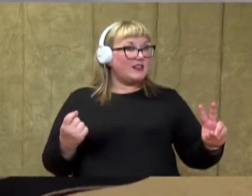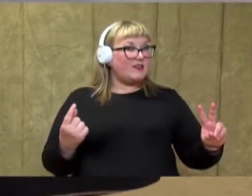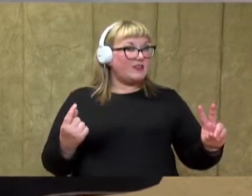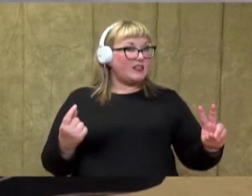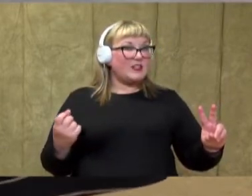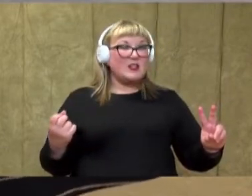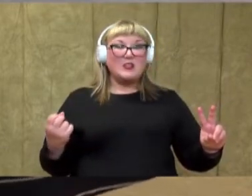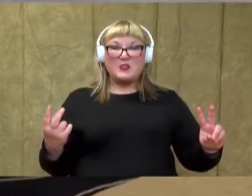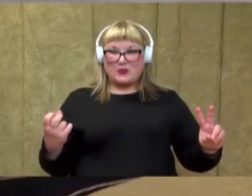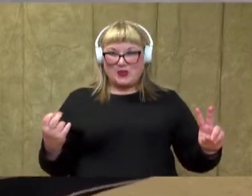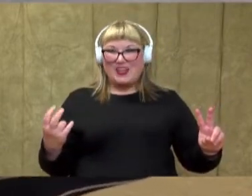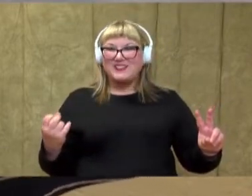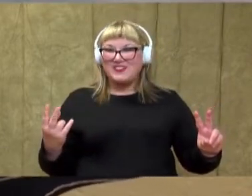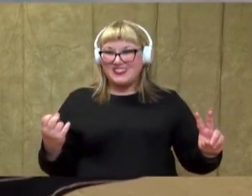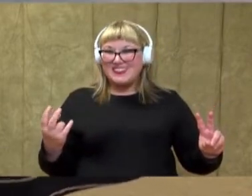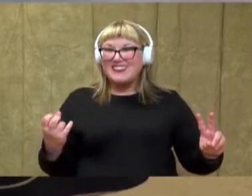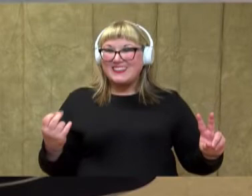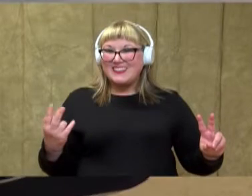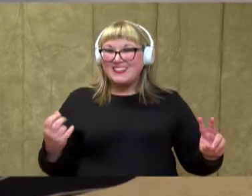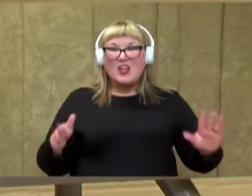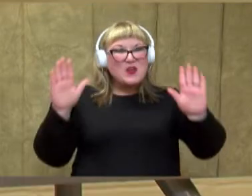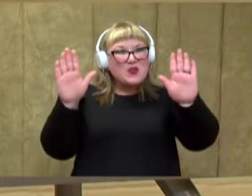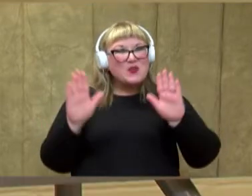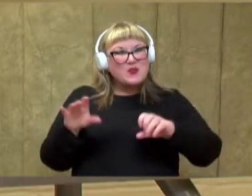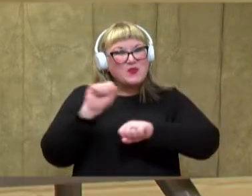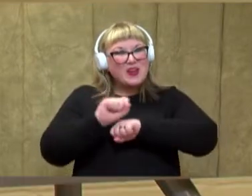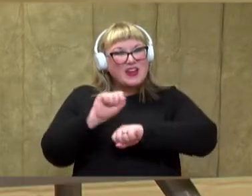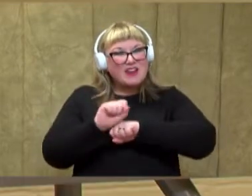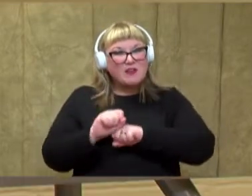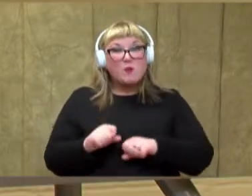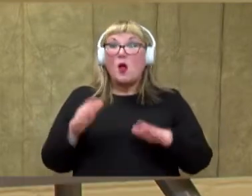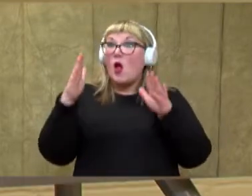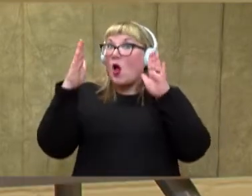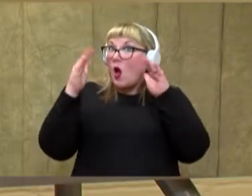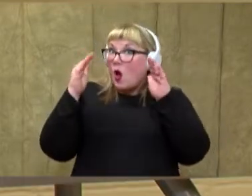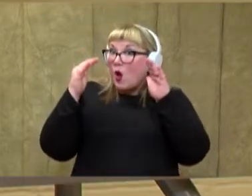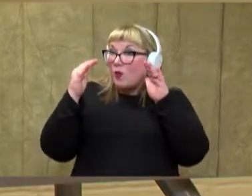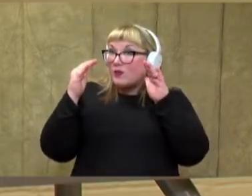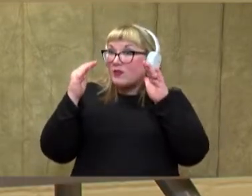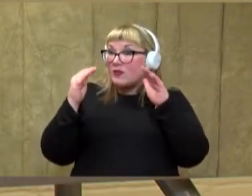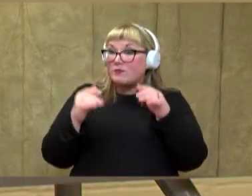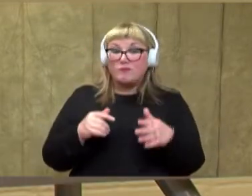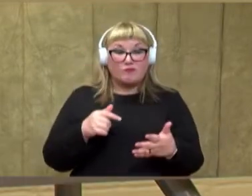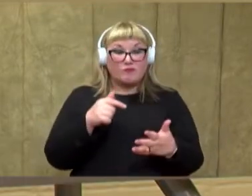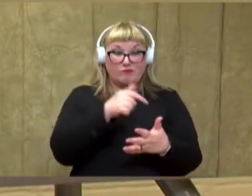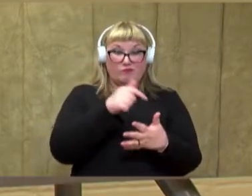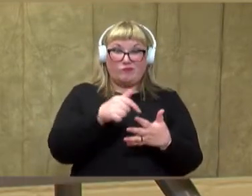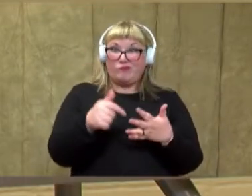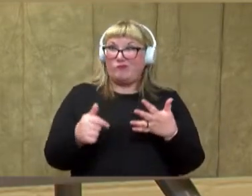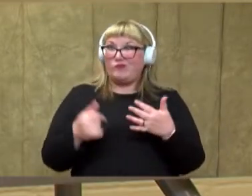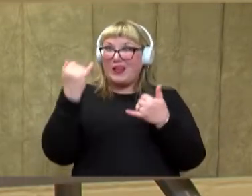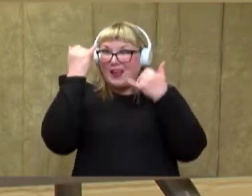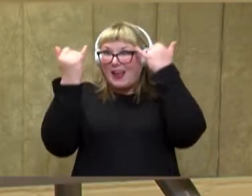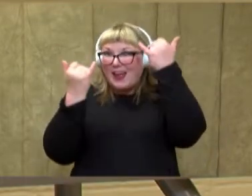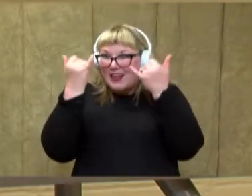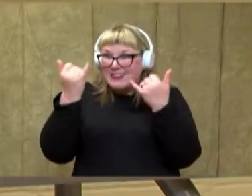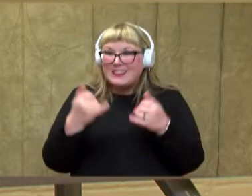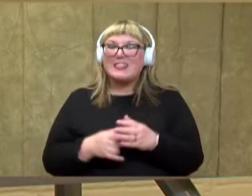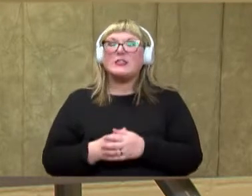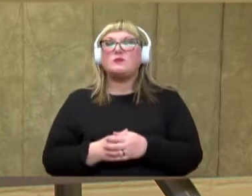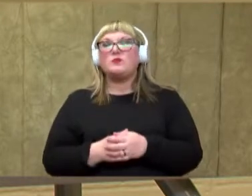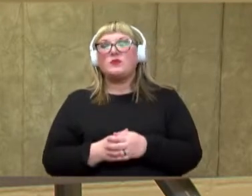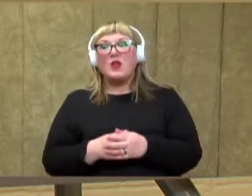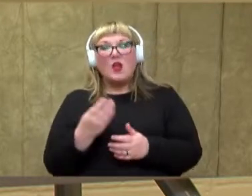11, 12. Great job, guys. So I hope that these ideas have given you a few